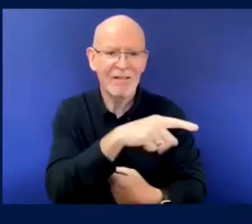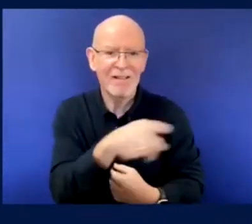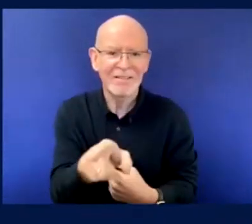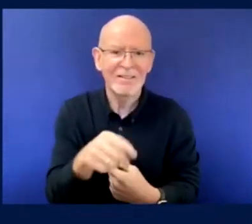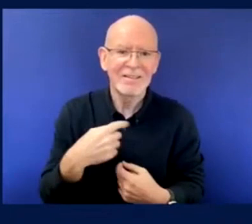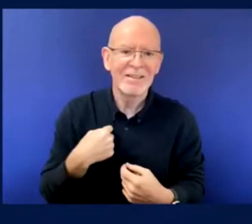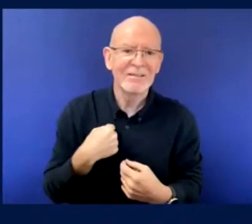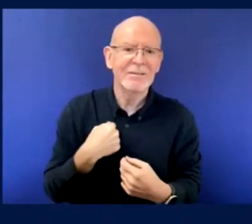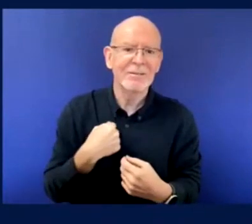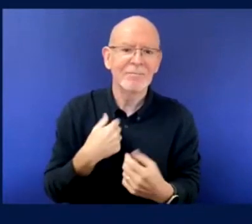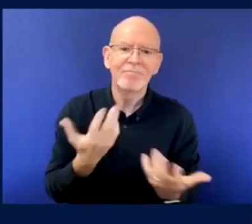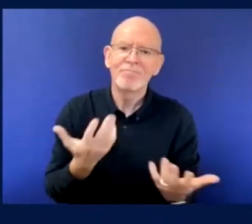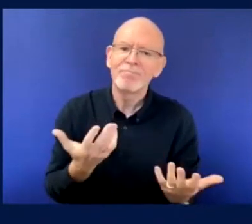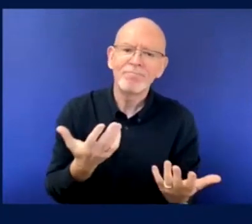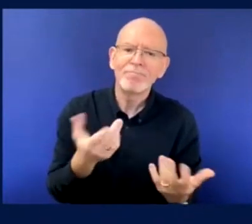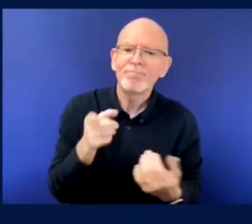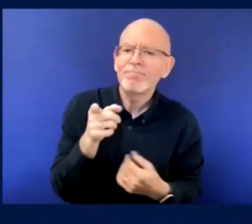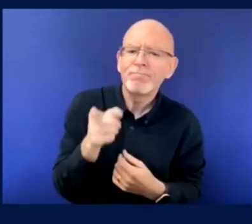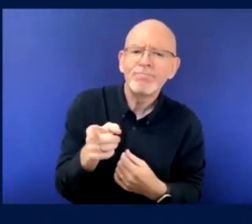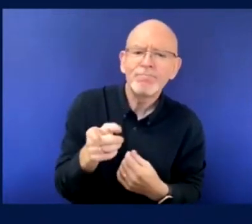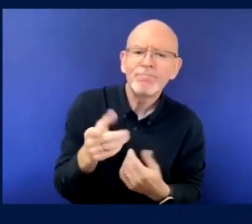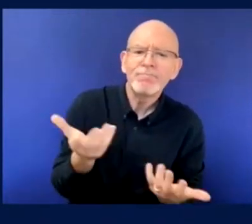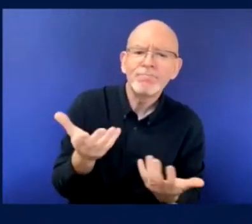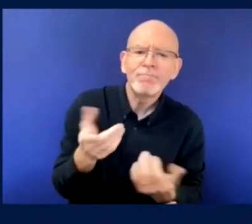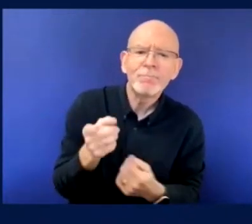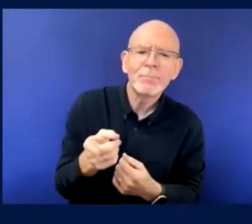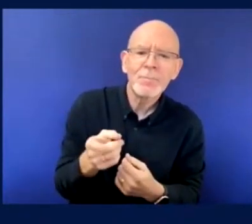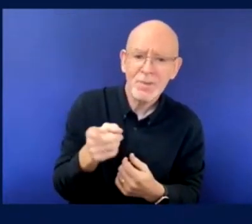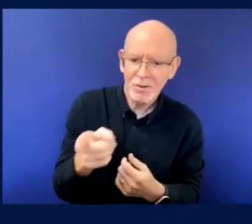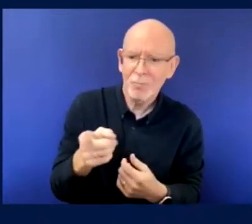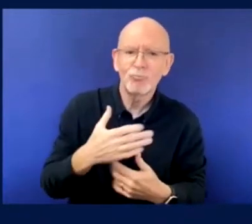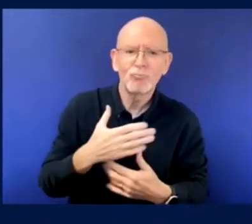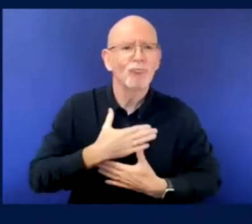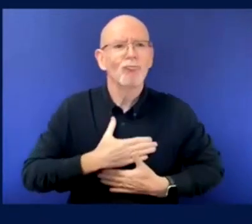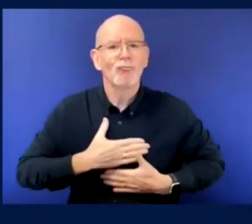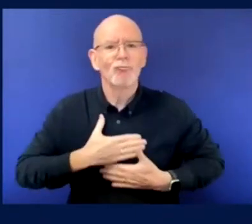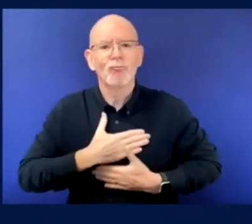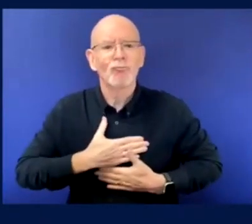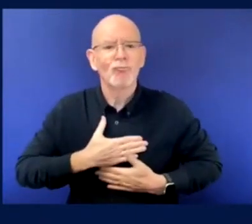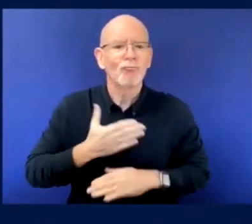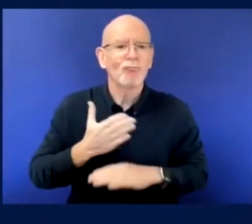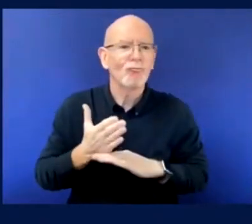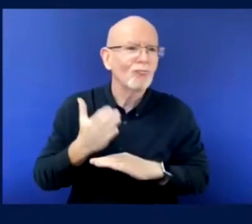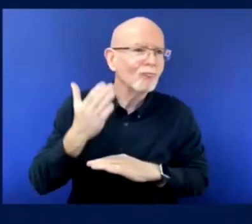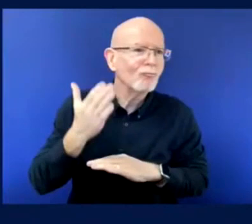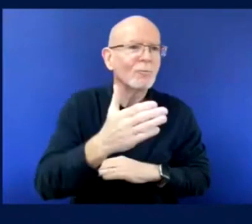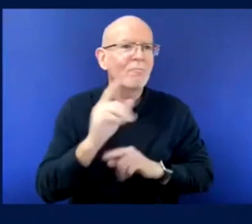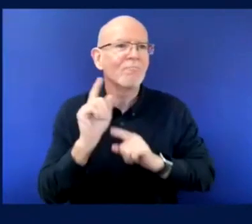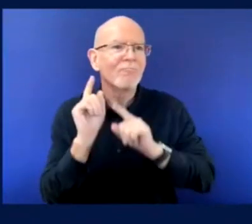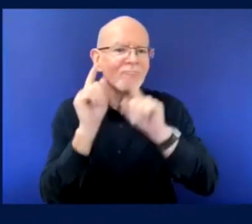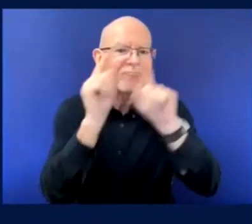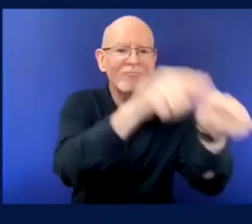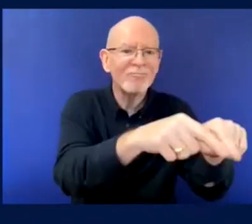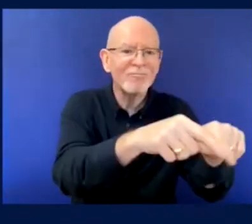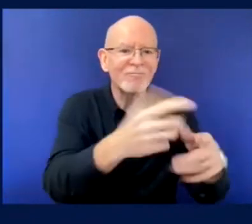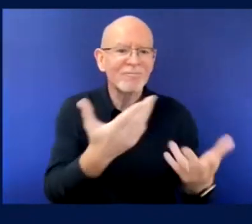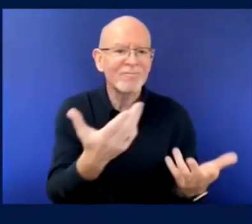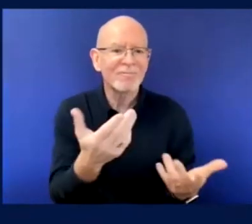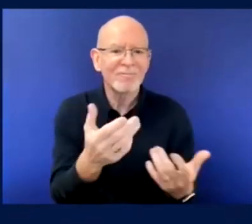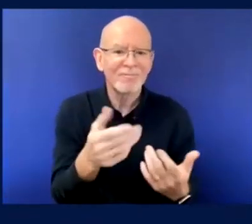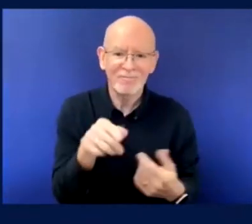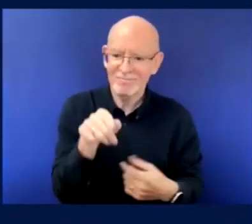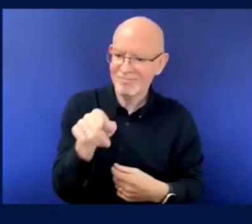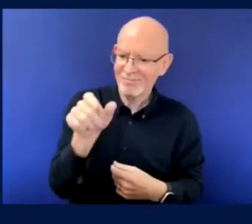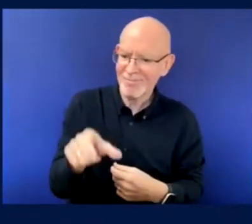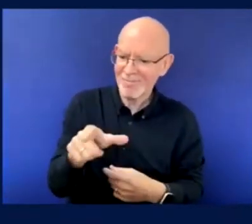you as well. Yeah. At first, thanks for having me in the panel. Um, my, why I,